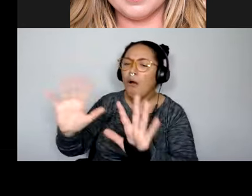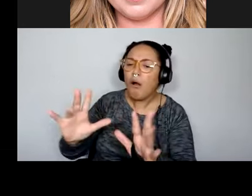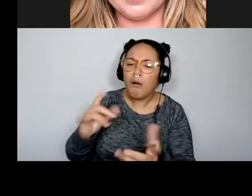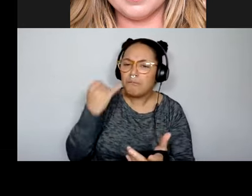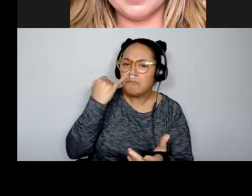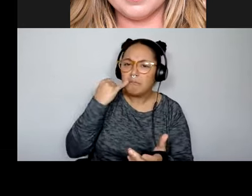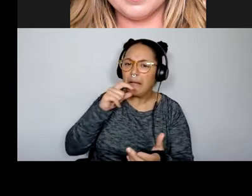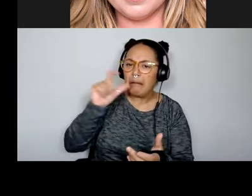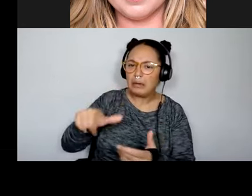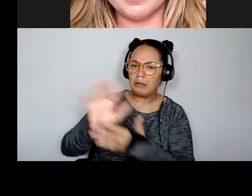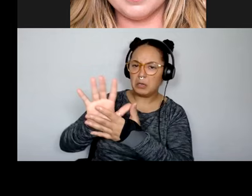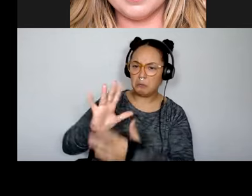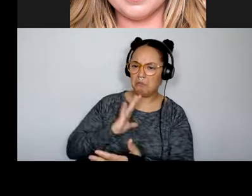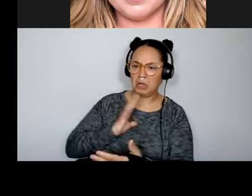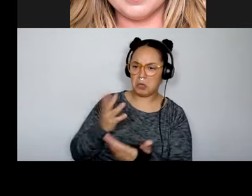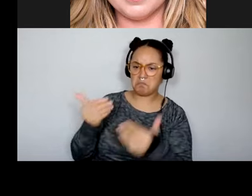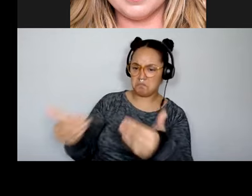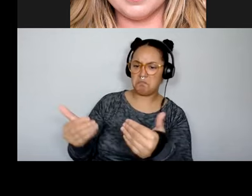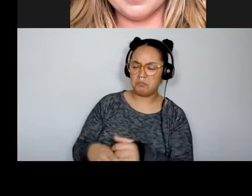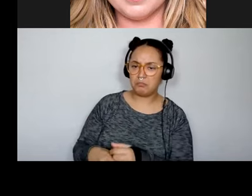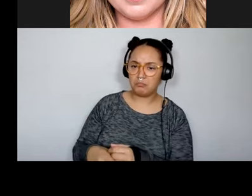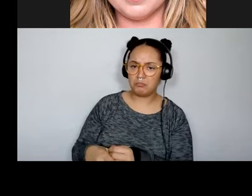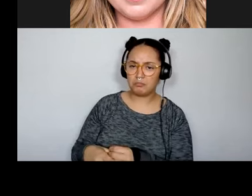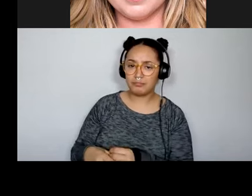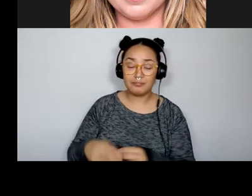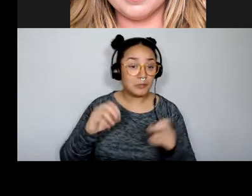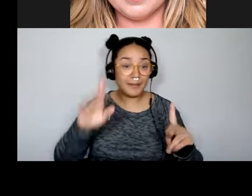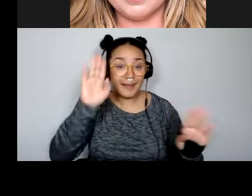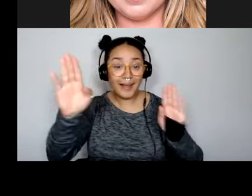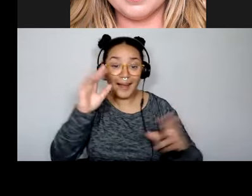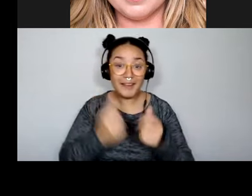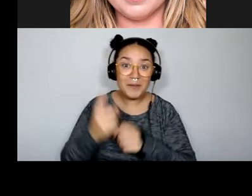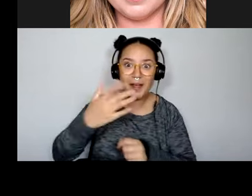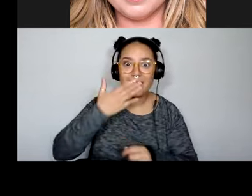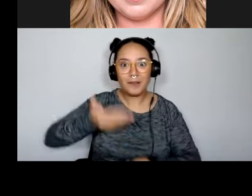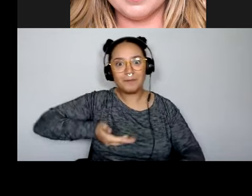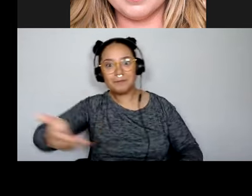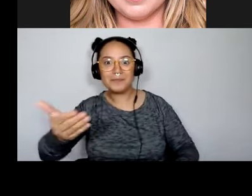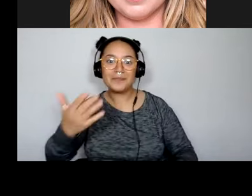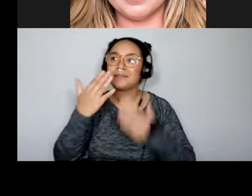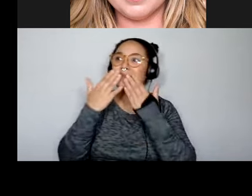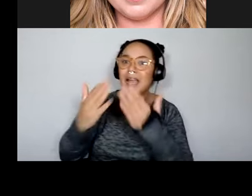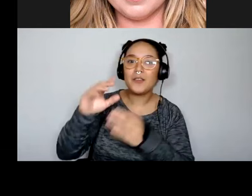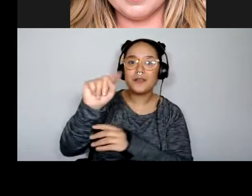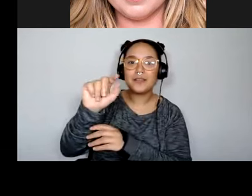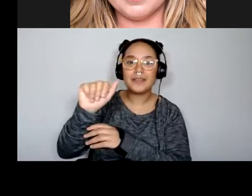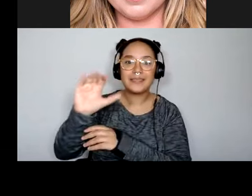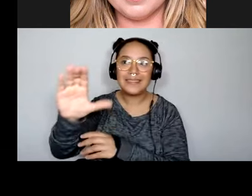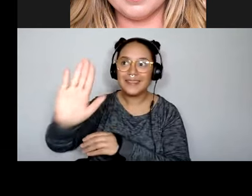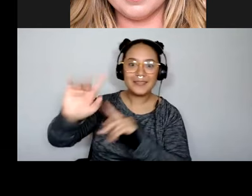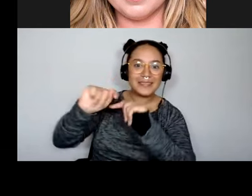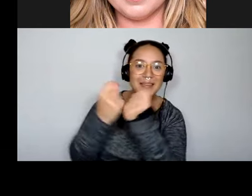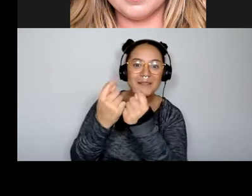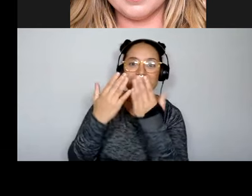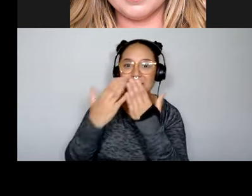we don't need the video. Okay. Um, hi everyone. Thanks for having me on board and thank you to the Toronto, uh, Arts Council team. Uh,